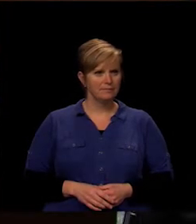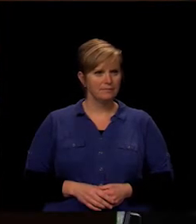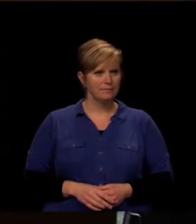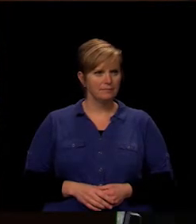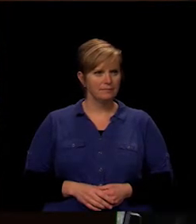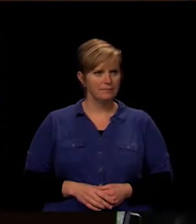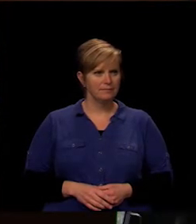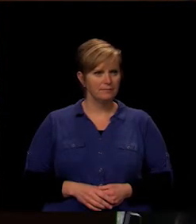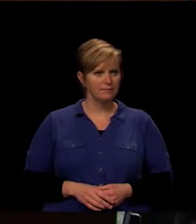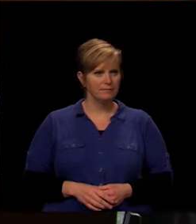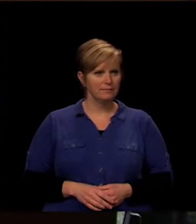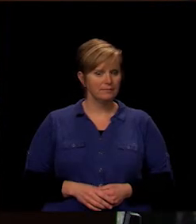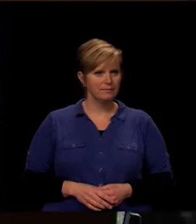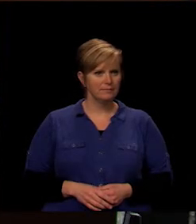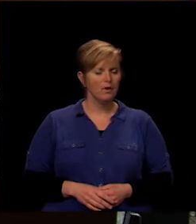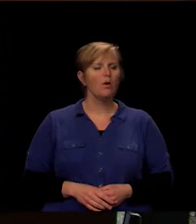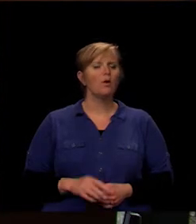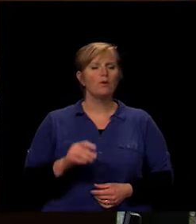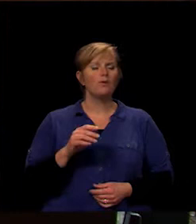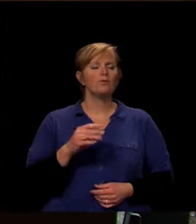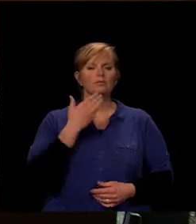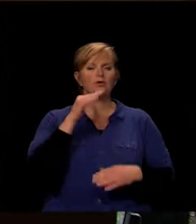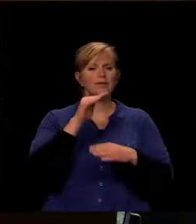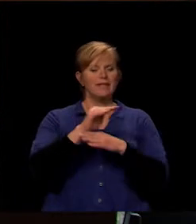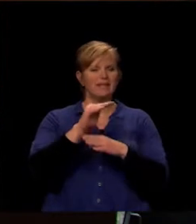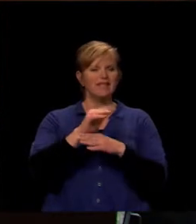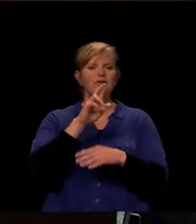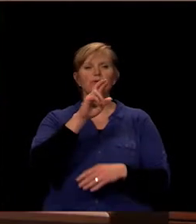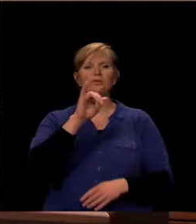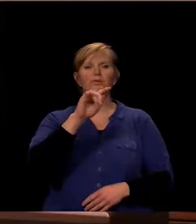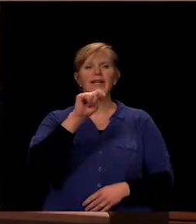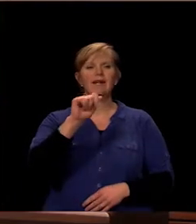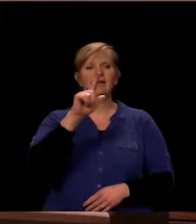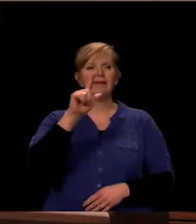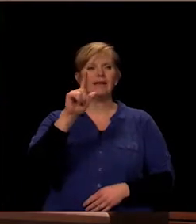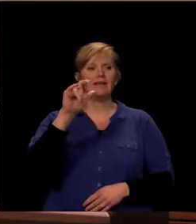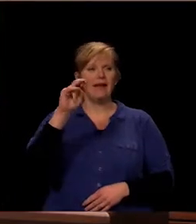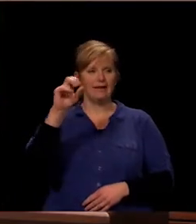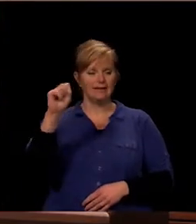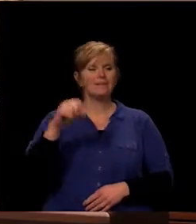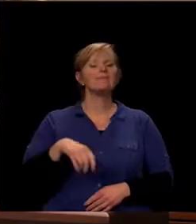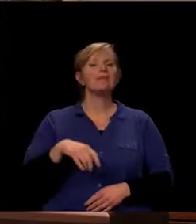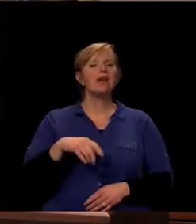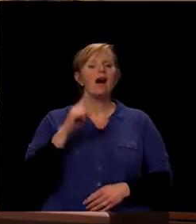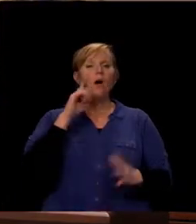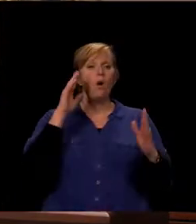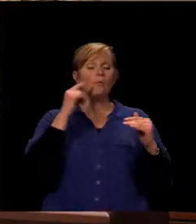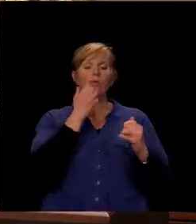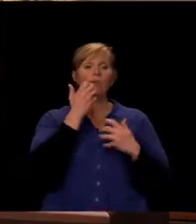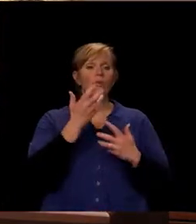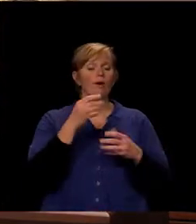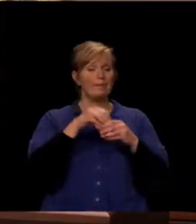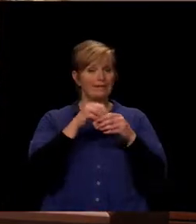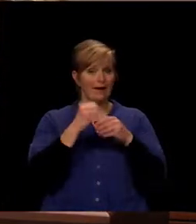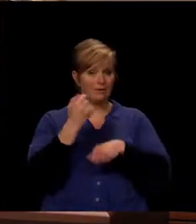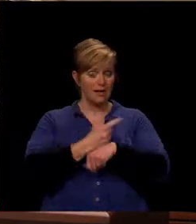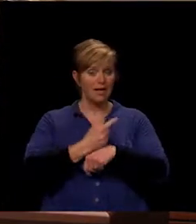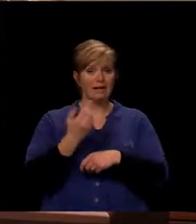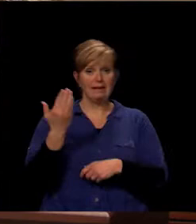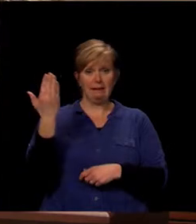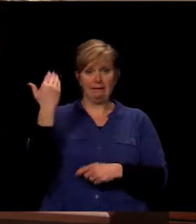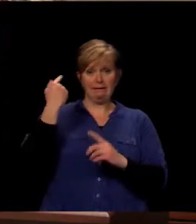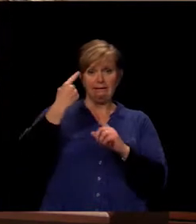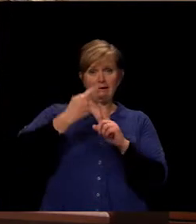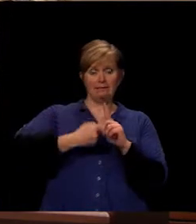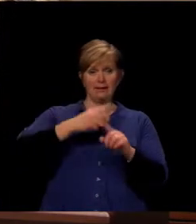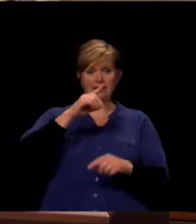Good evening on a nice cold evening, hope you had a warm day somewhere inside today. Last month in December, I think